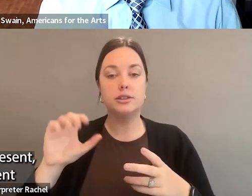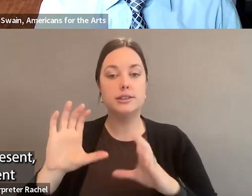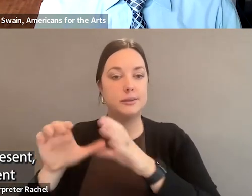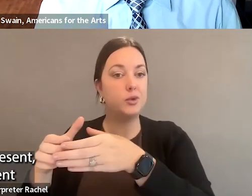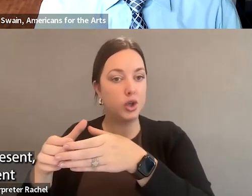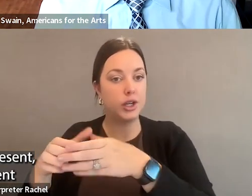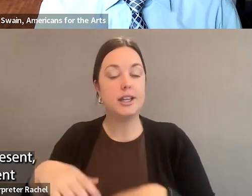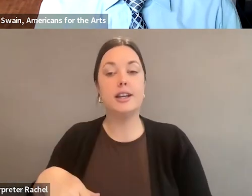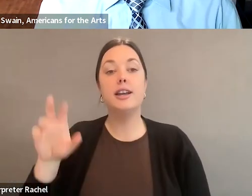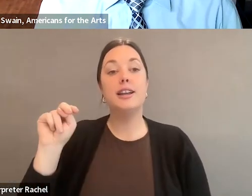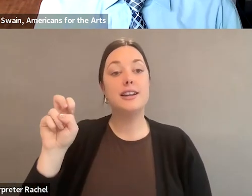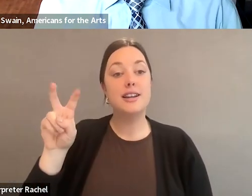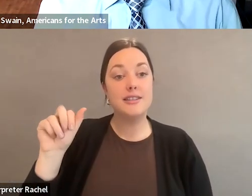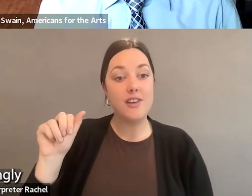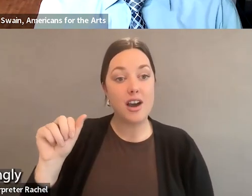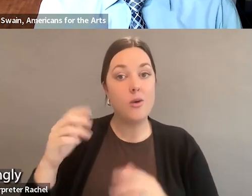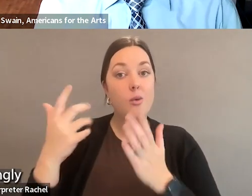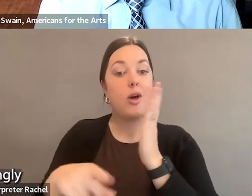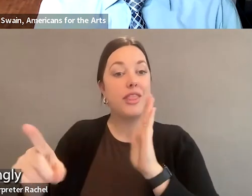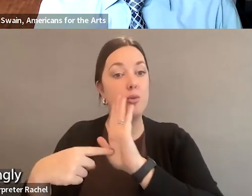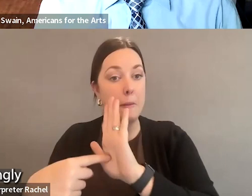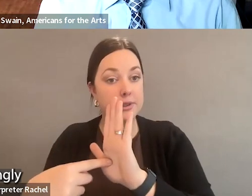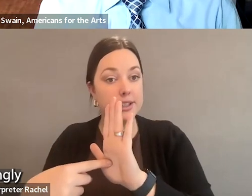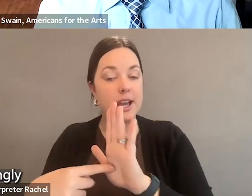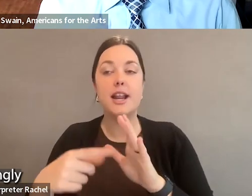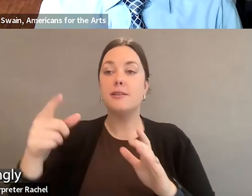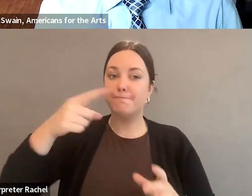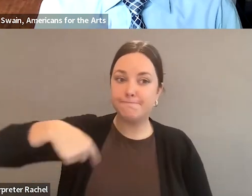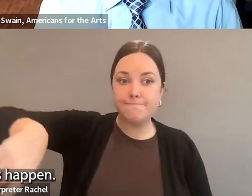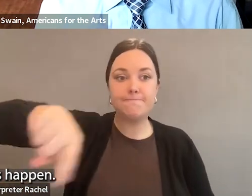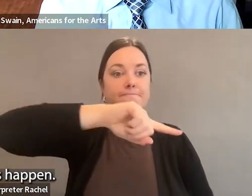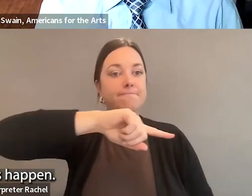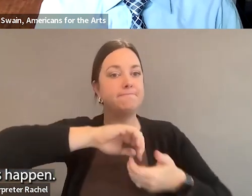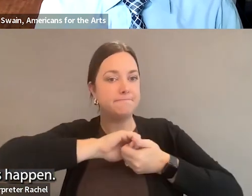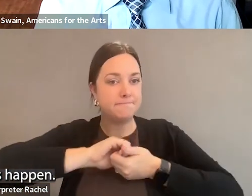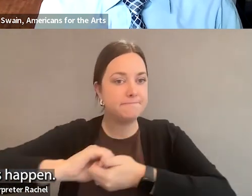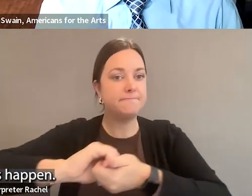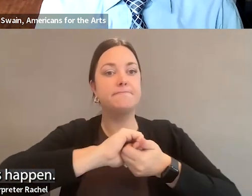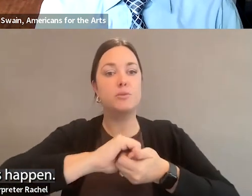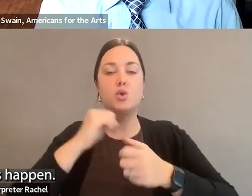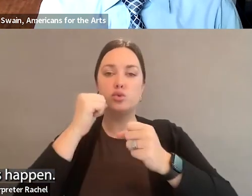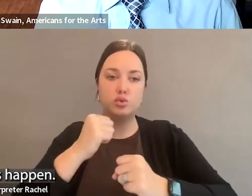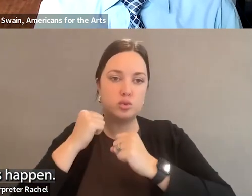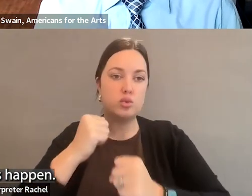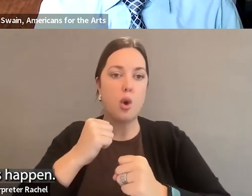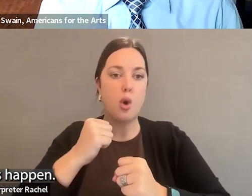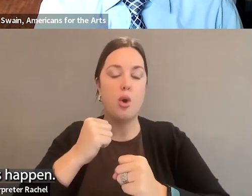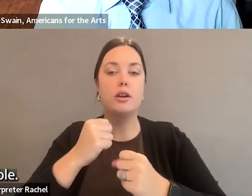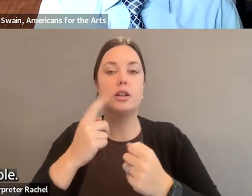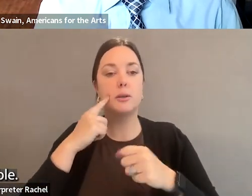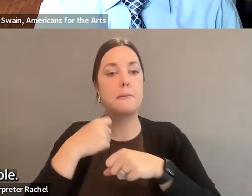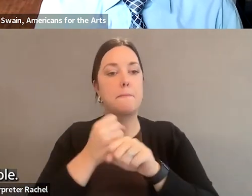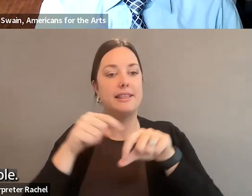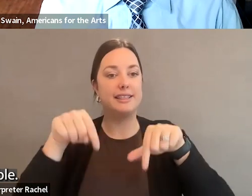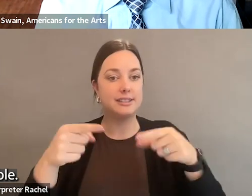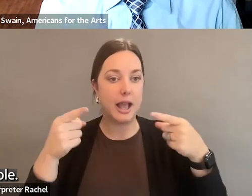represent, that you folks represent, coming together strongly in a united way to make this happen. And